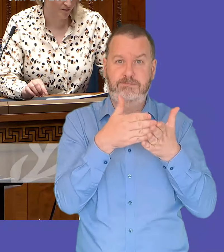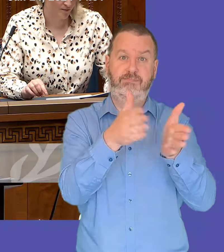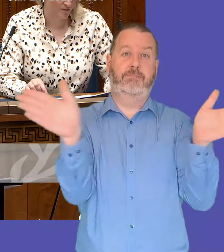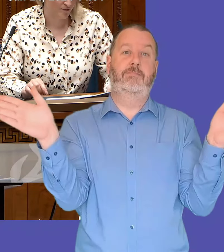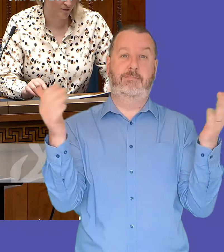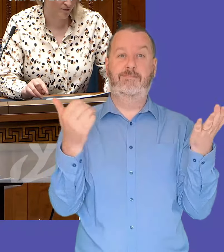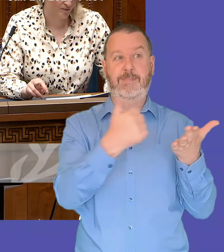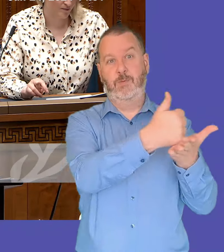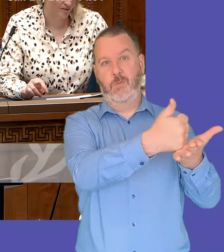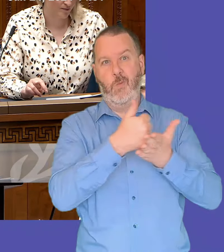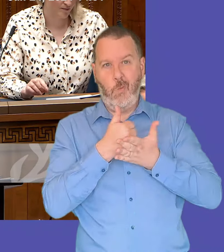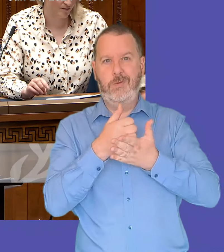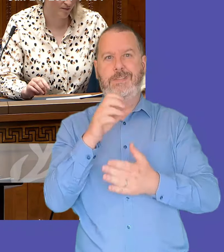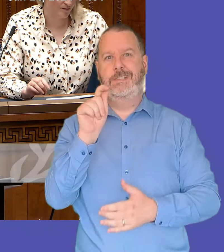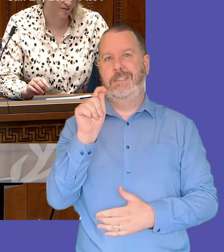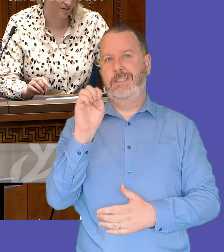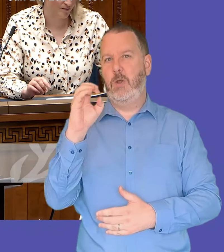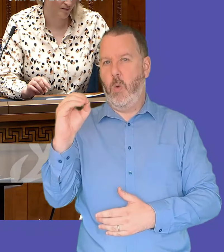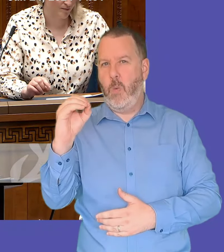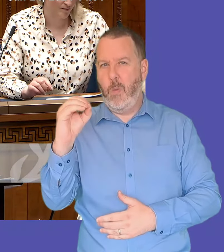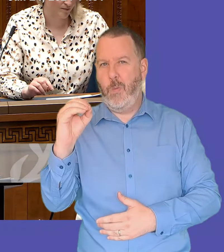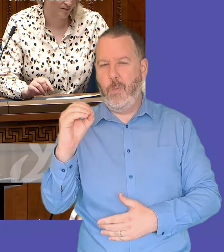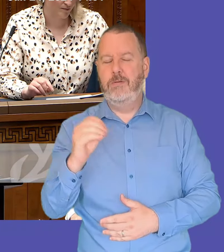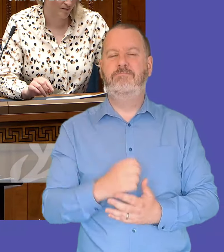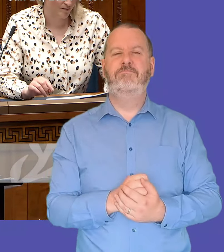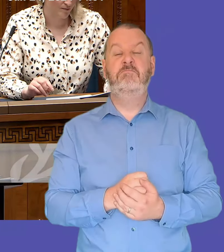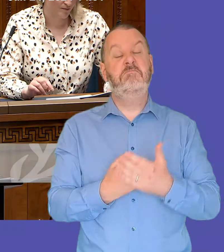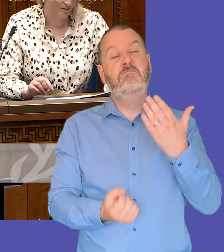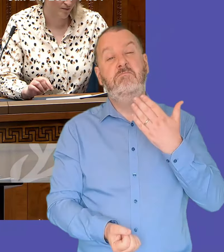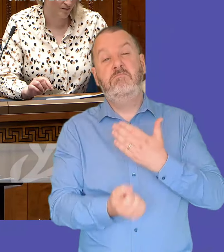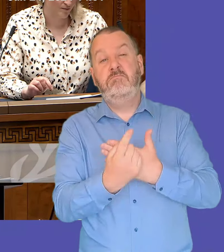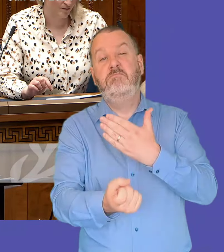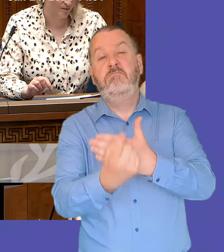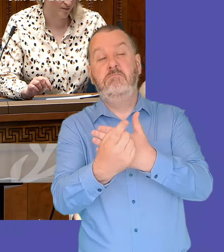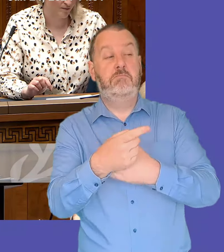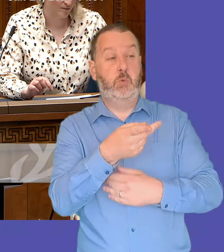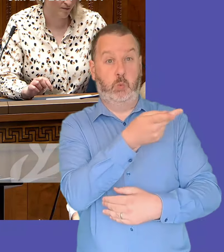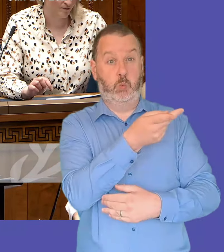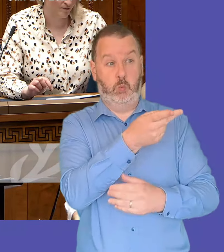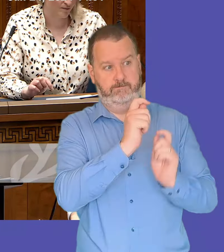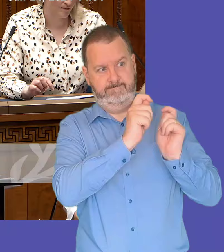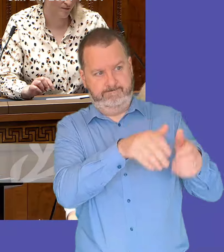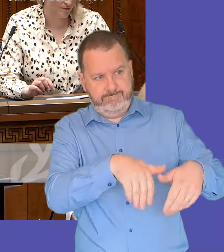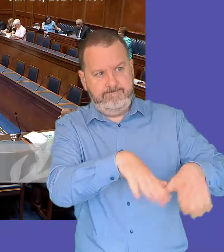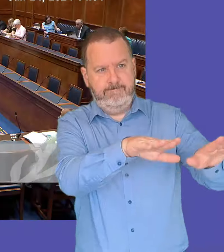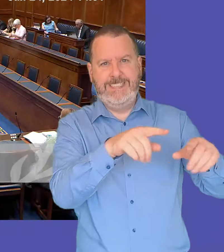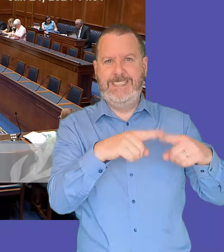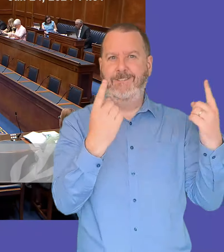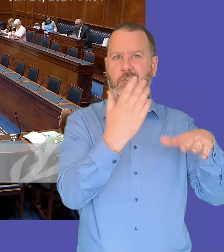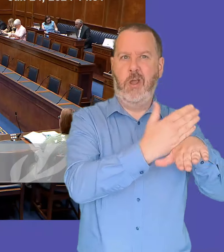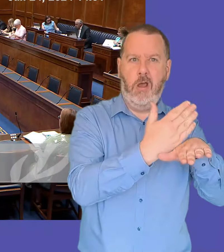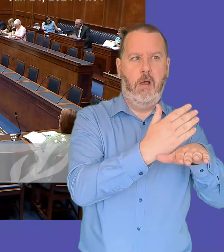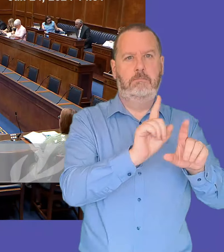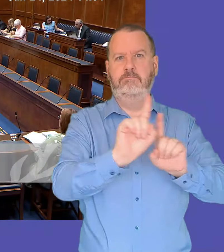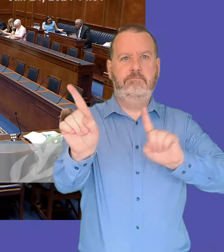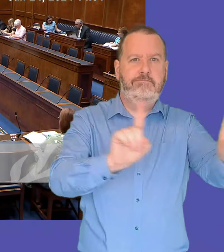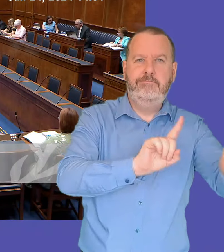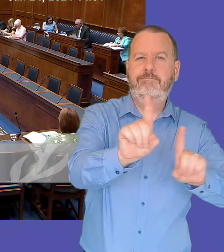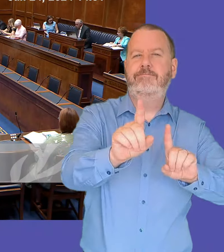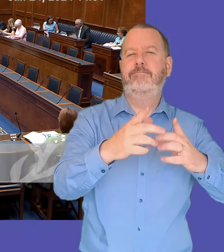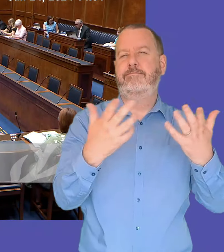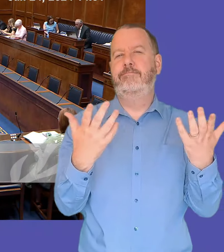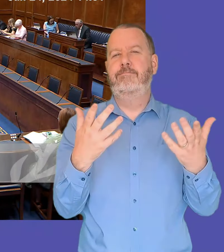the executive office and from time to time will carry out different responsibilities and have a different remit to focus on particularly